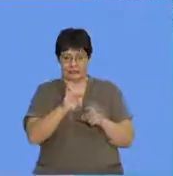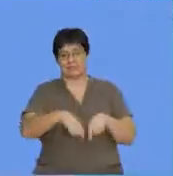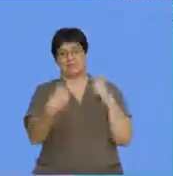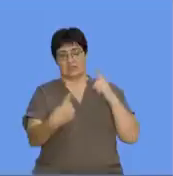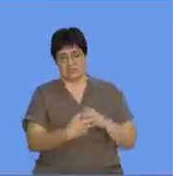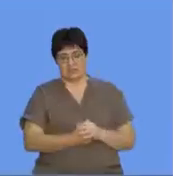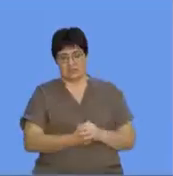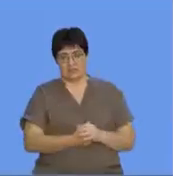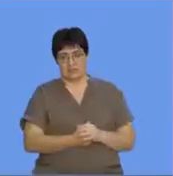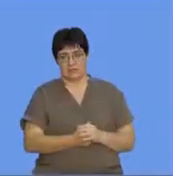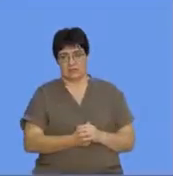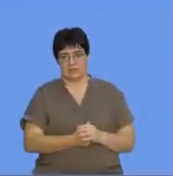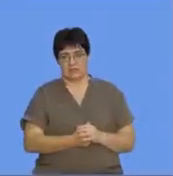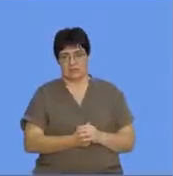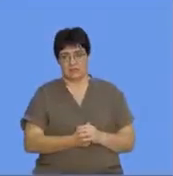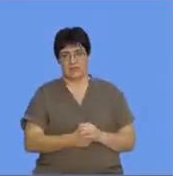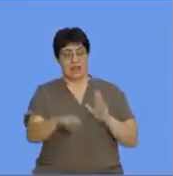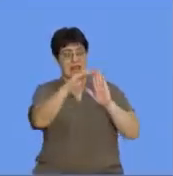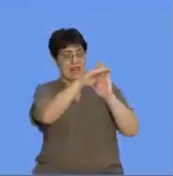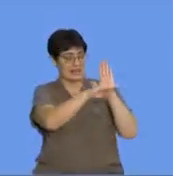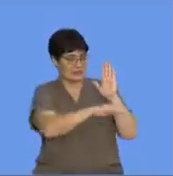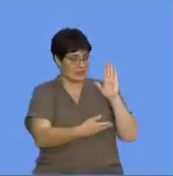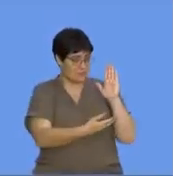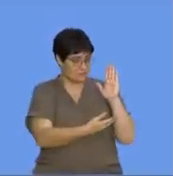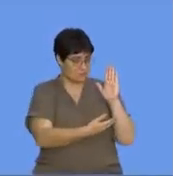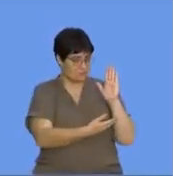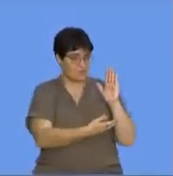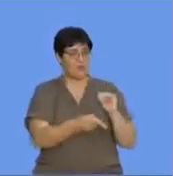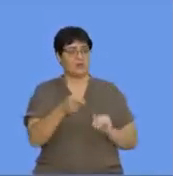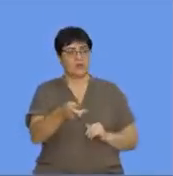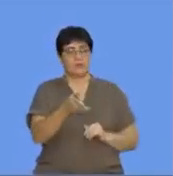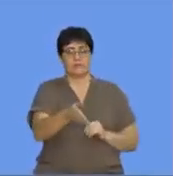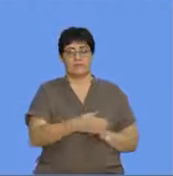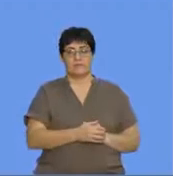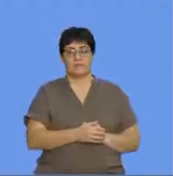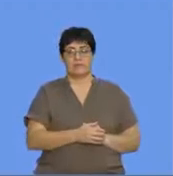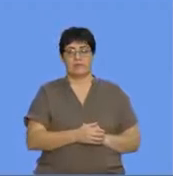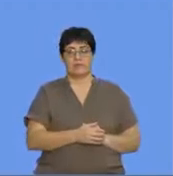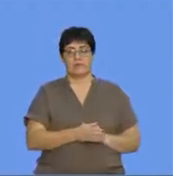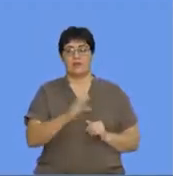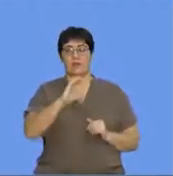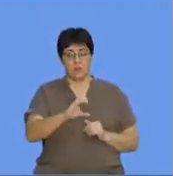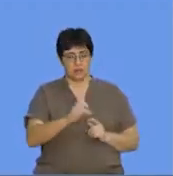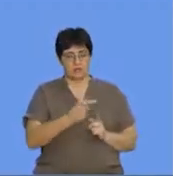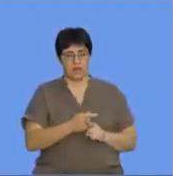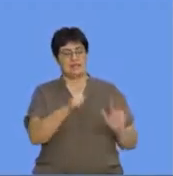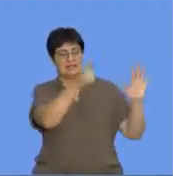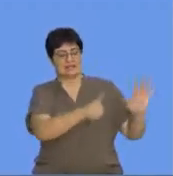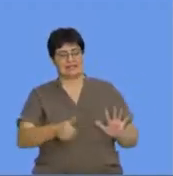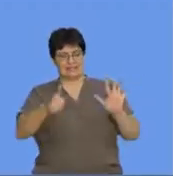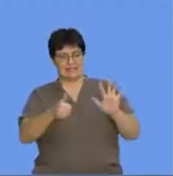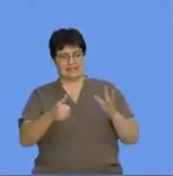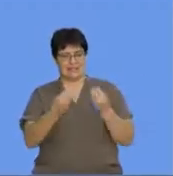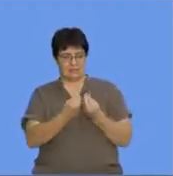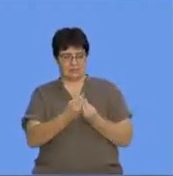in the list that were given, what elements present in the compounds is one of our six substances. Let's identify